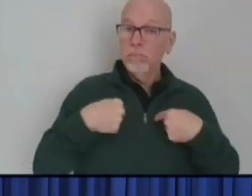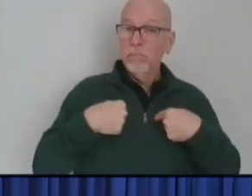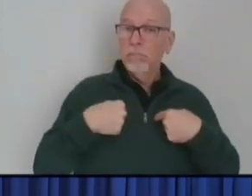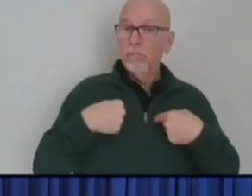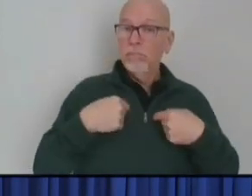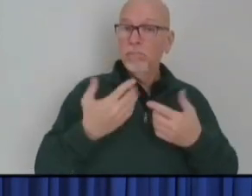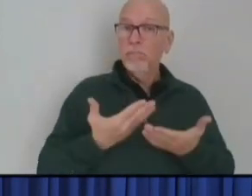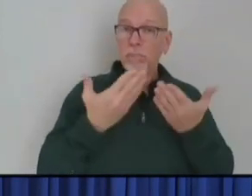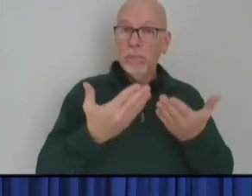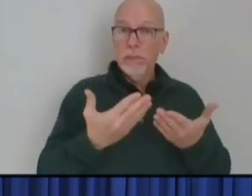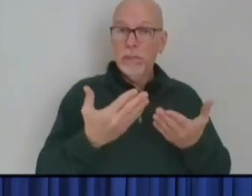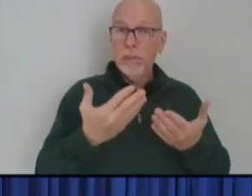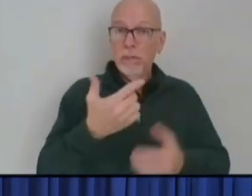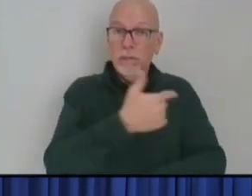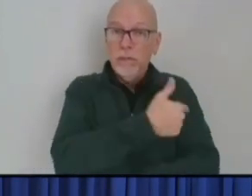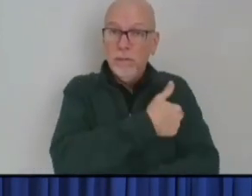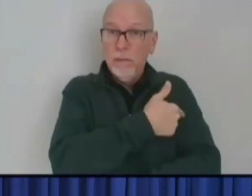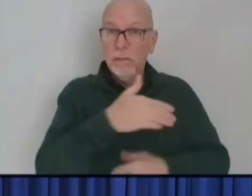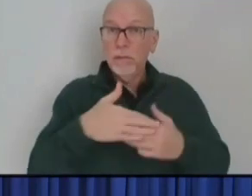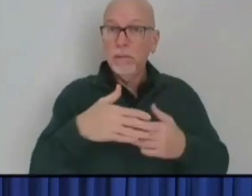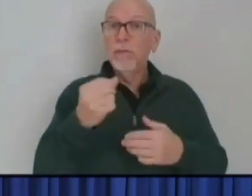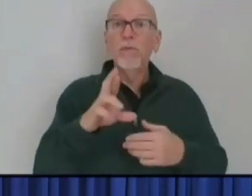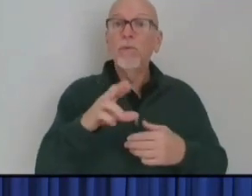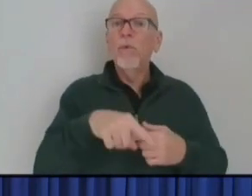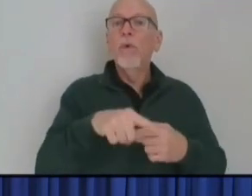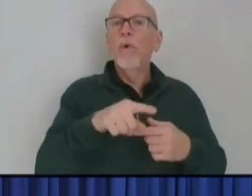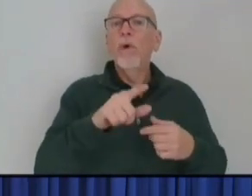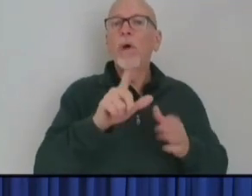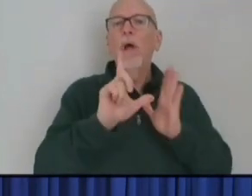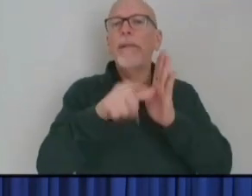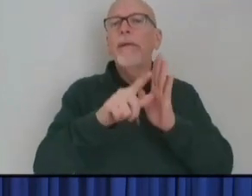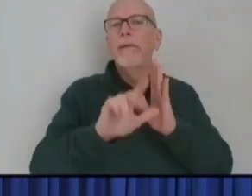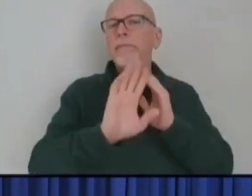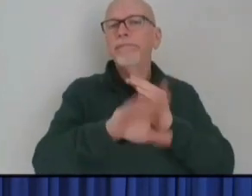recommended to get a vaccine at some point or if they'll be pushed down a priority.